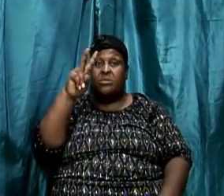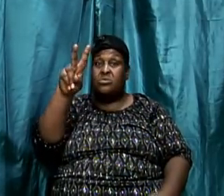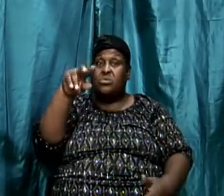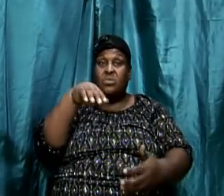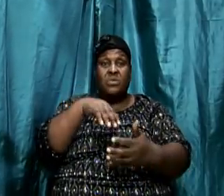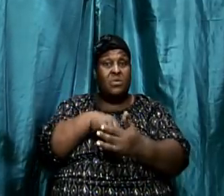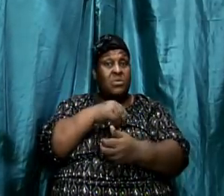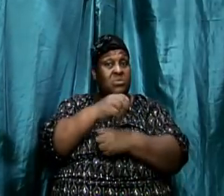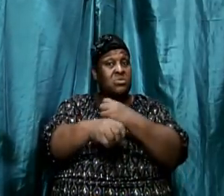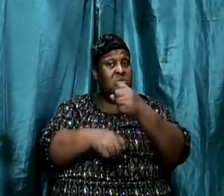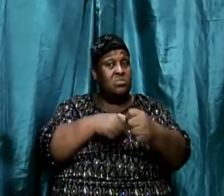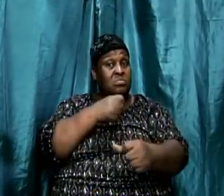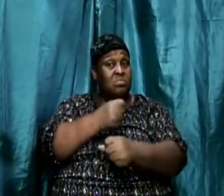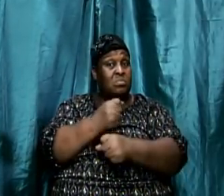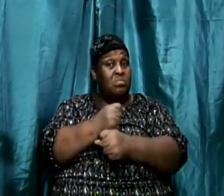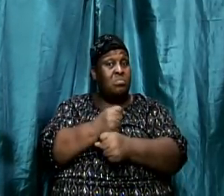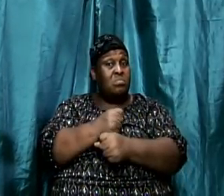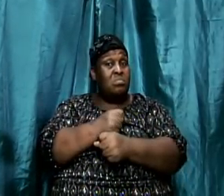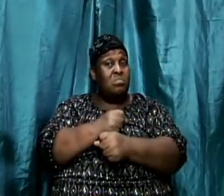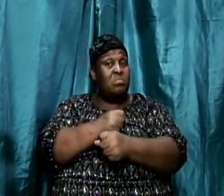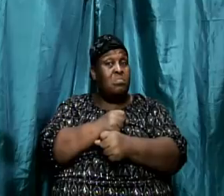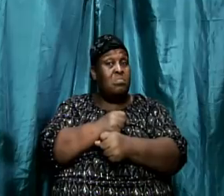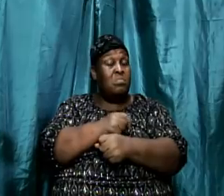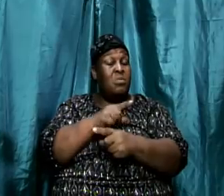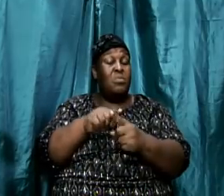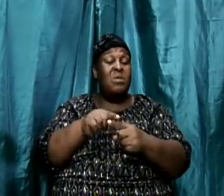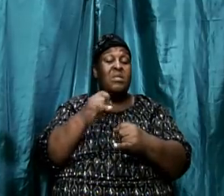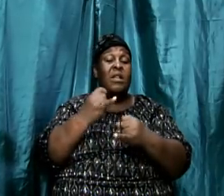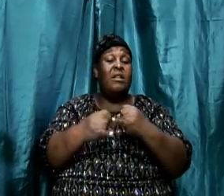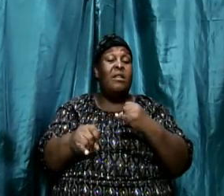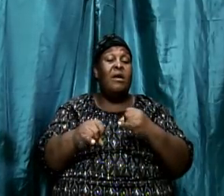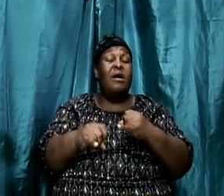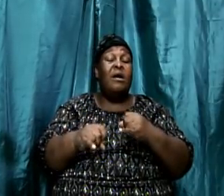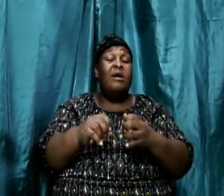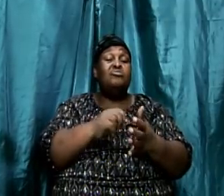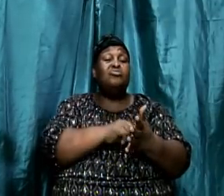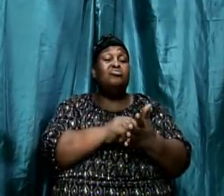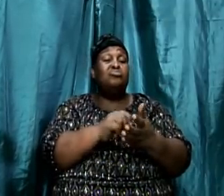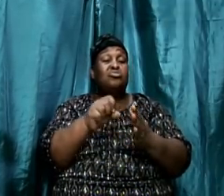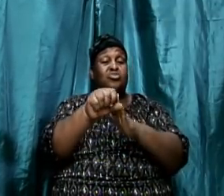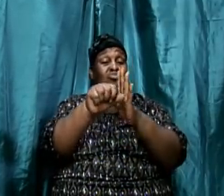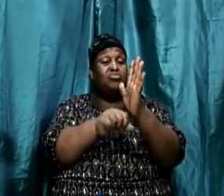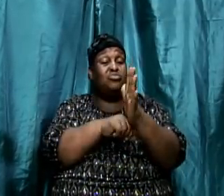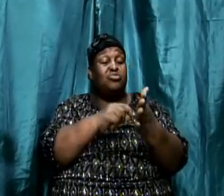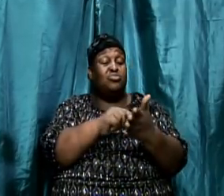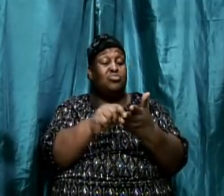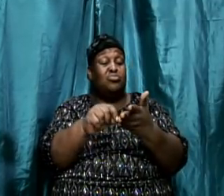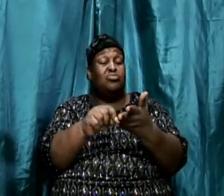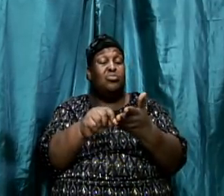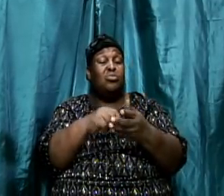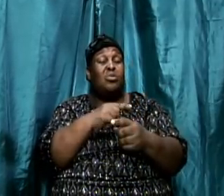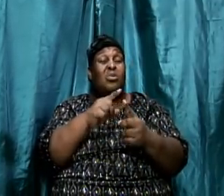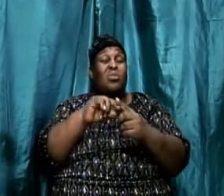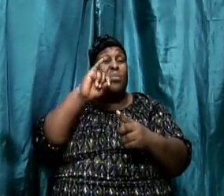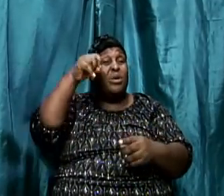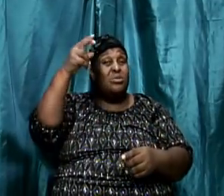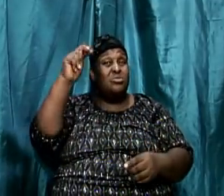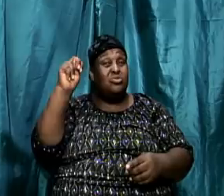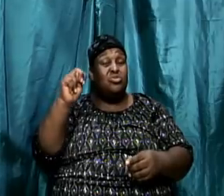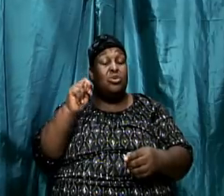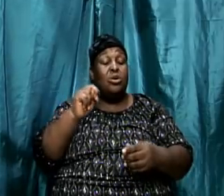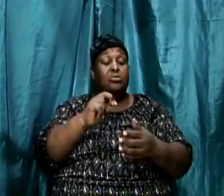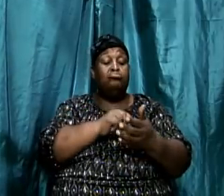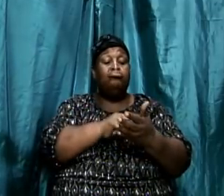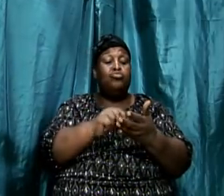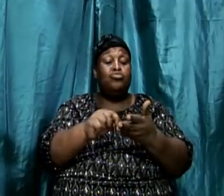years removed from when the last scripture was written. When John wrote the book of Revelation in about A.D.